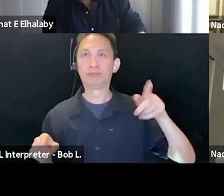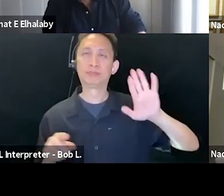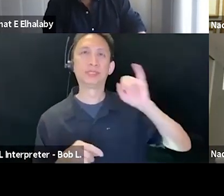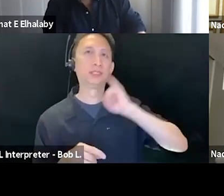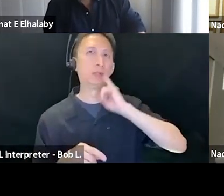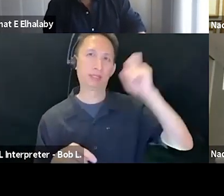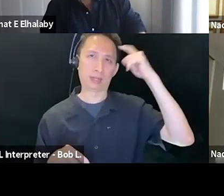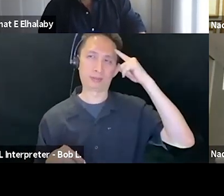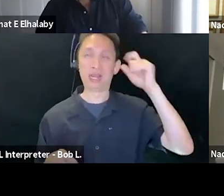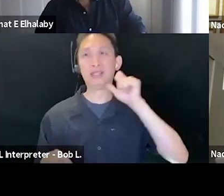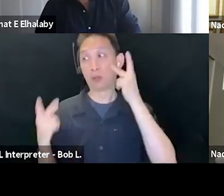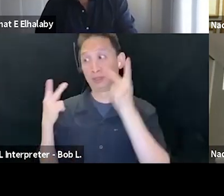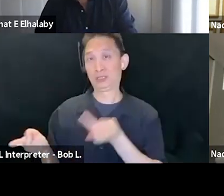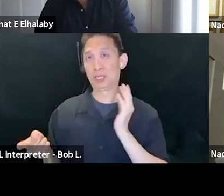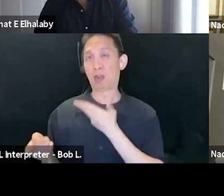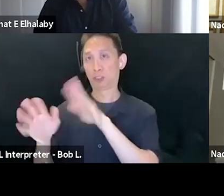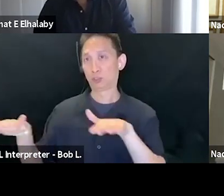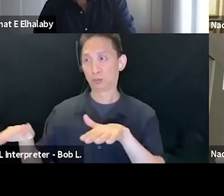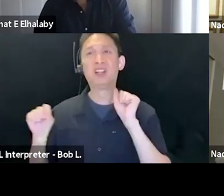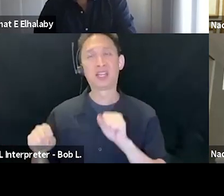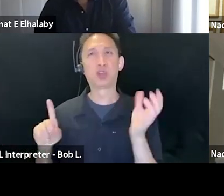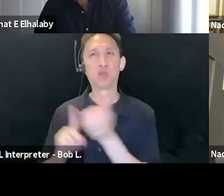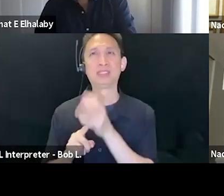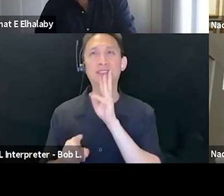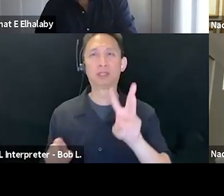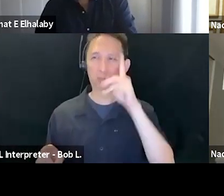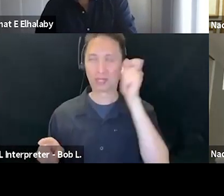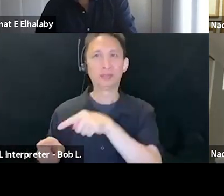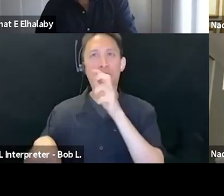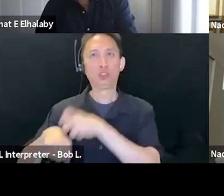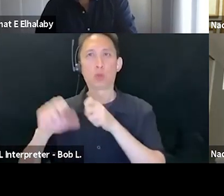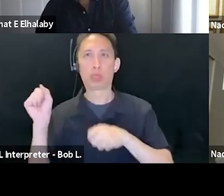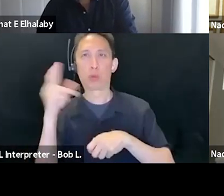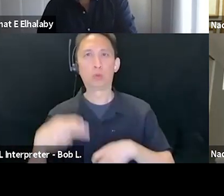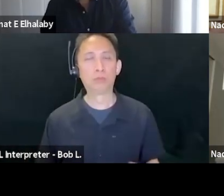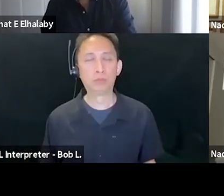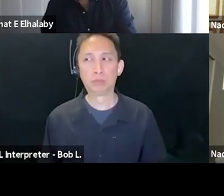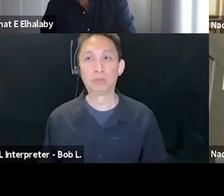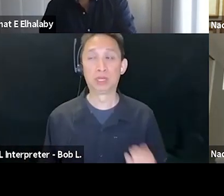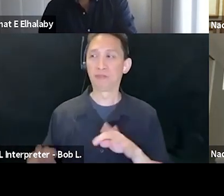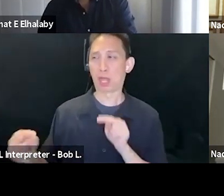at our children. They can arrest a six year old because he threw a stone. They can arrest and look at, you know, you were talking about